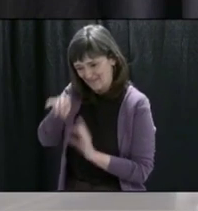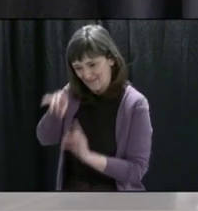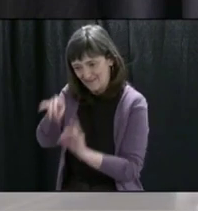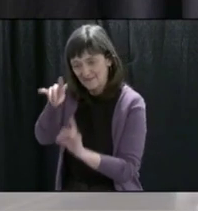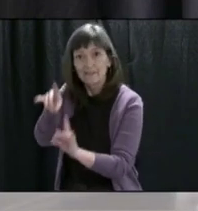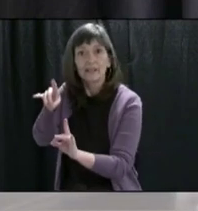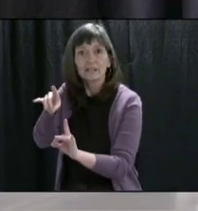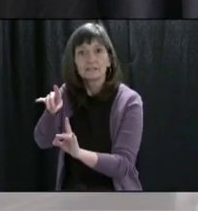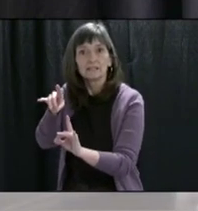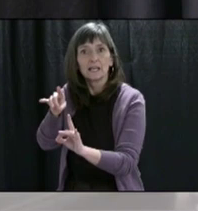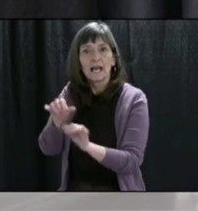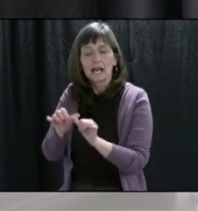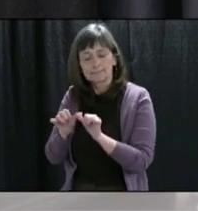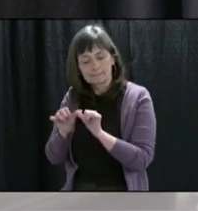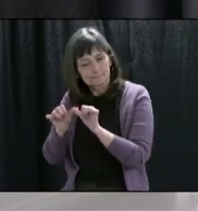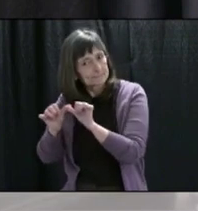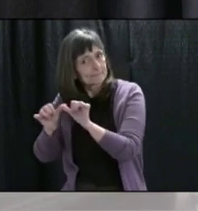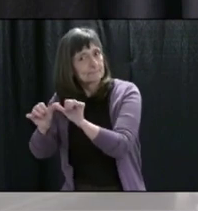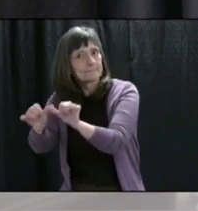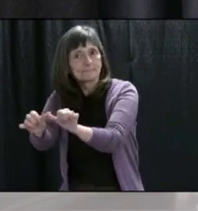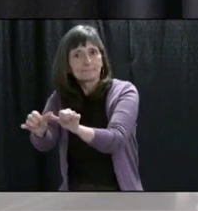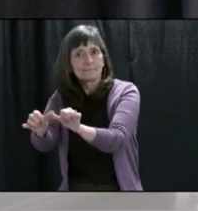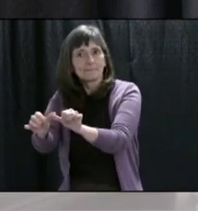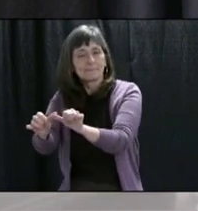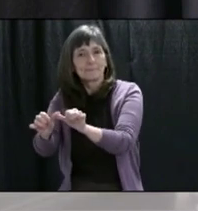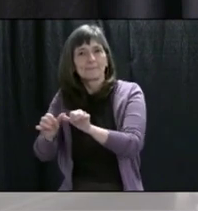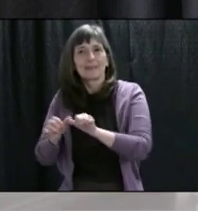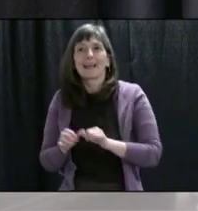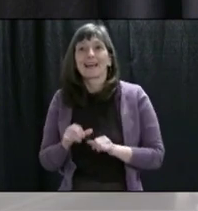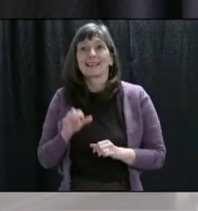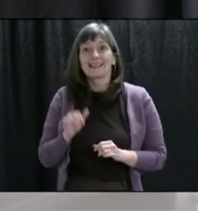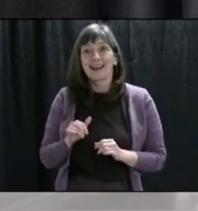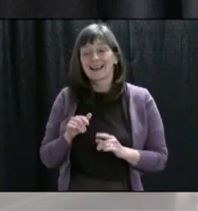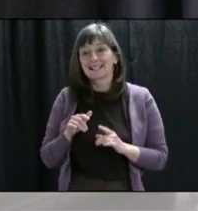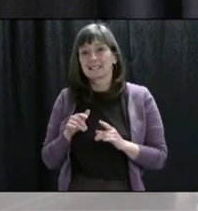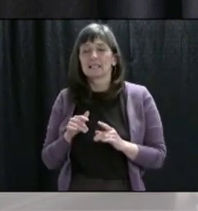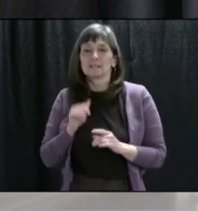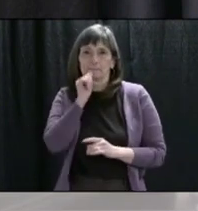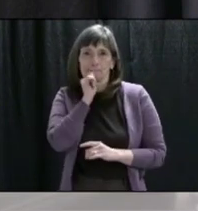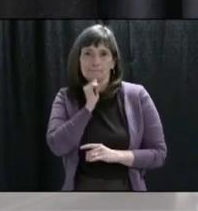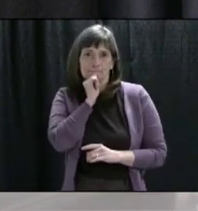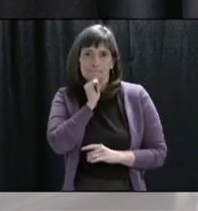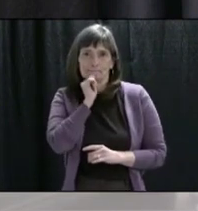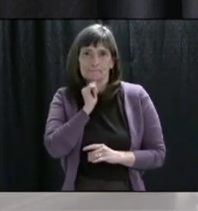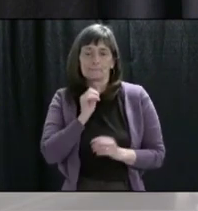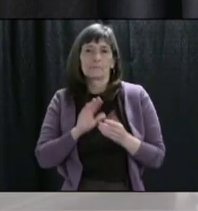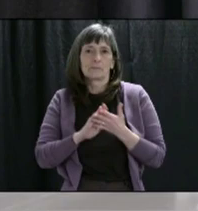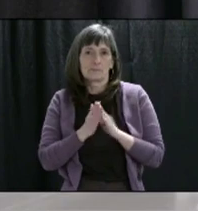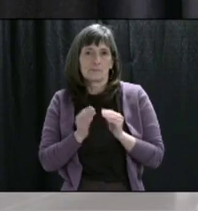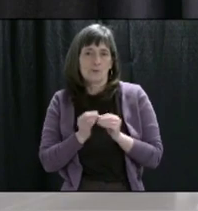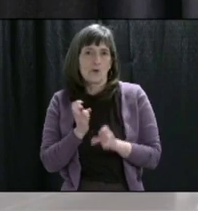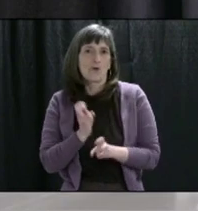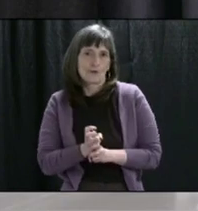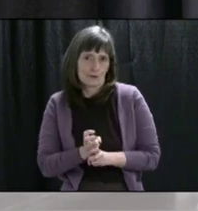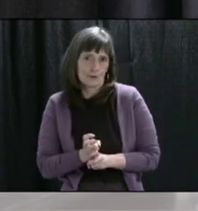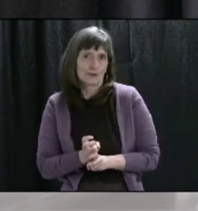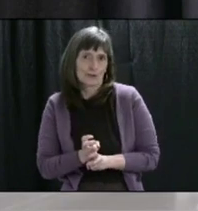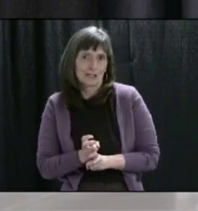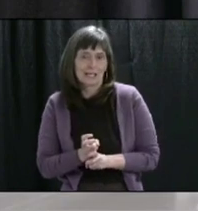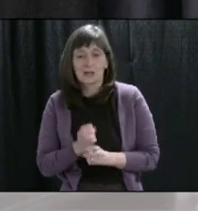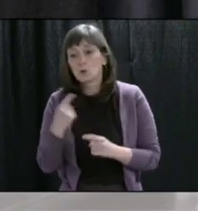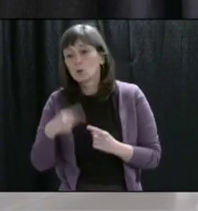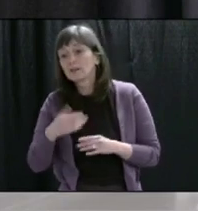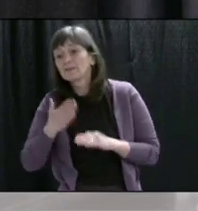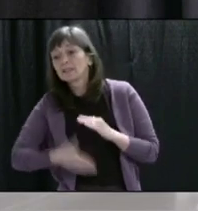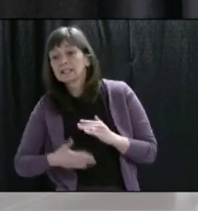these over time. And it's that last bit that becomes harder as time goes by, without always a clear